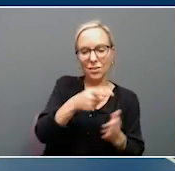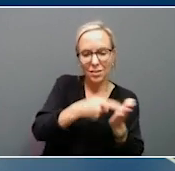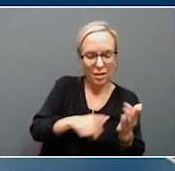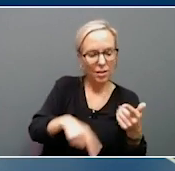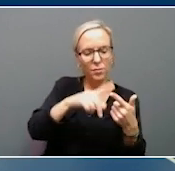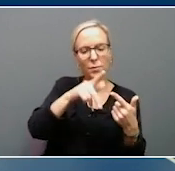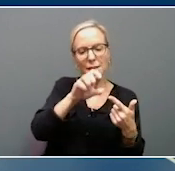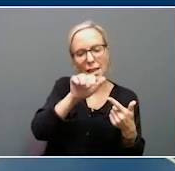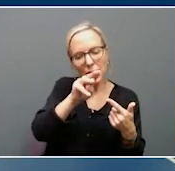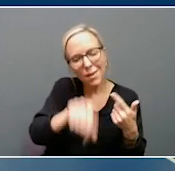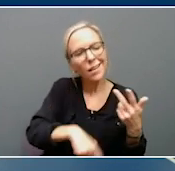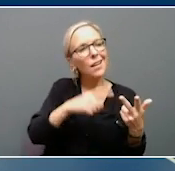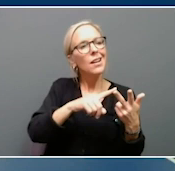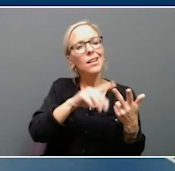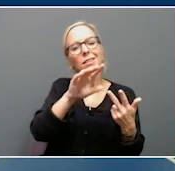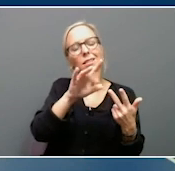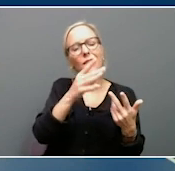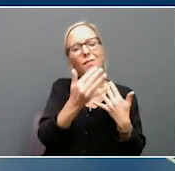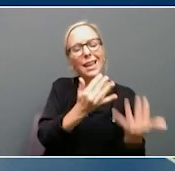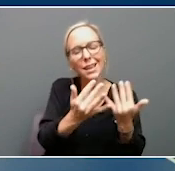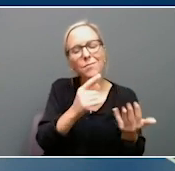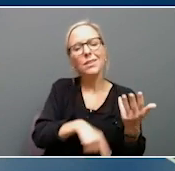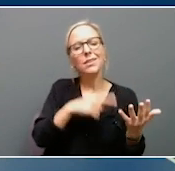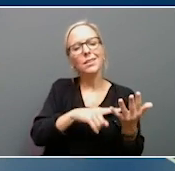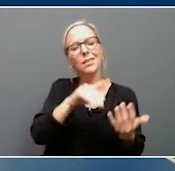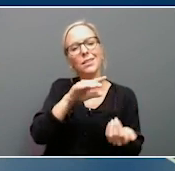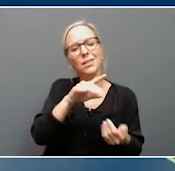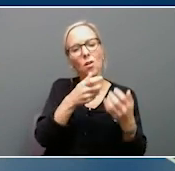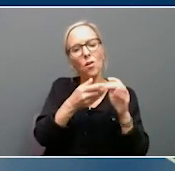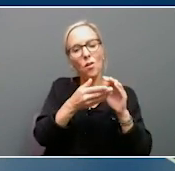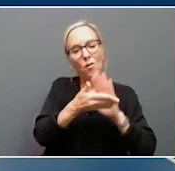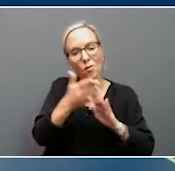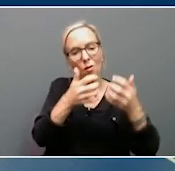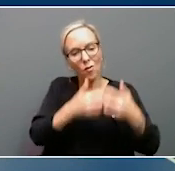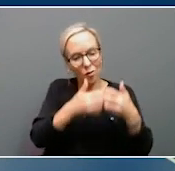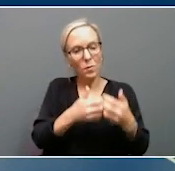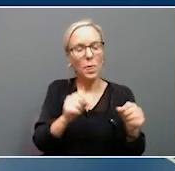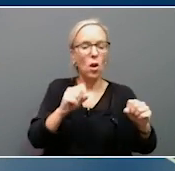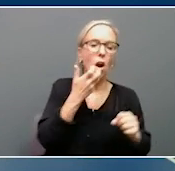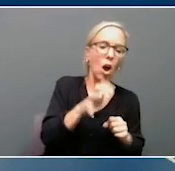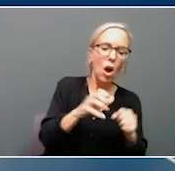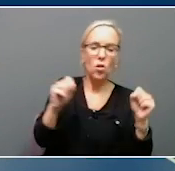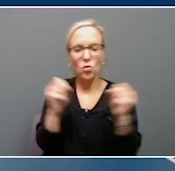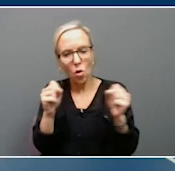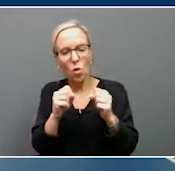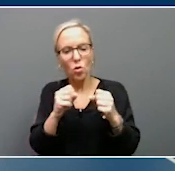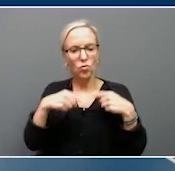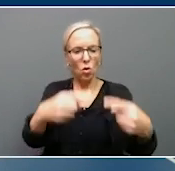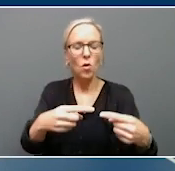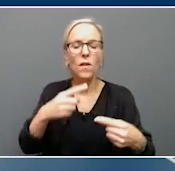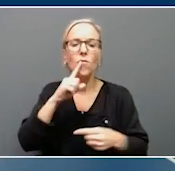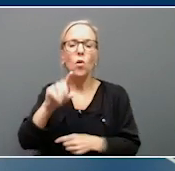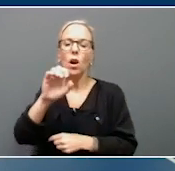flame cutting, saw cutting, forming and machining of hot rolled and cold rolled aluminum stainless steel. Harbor